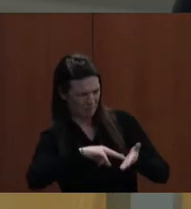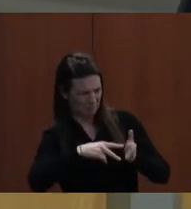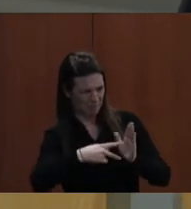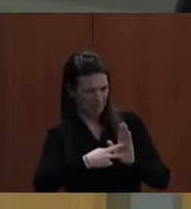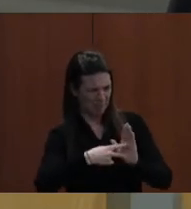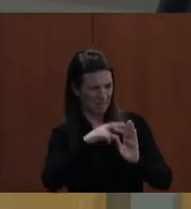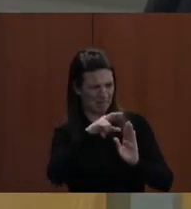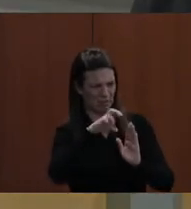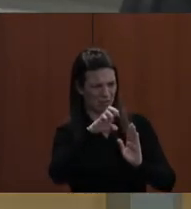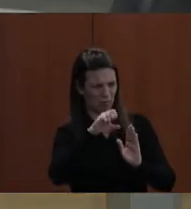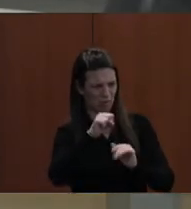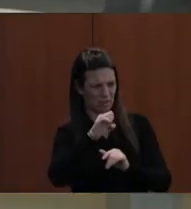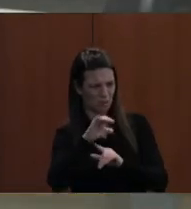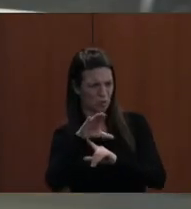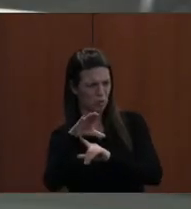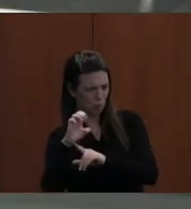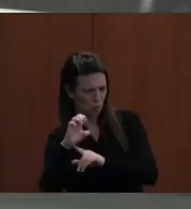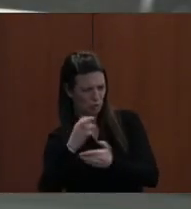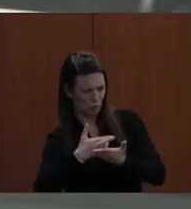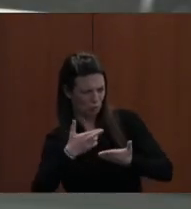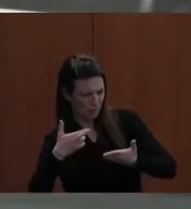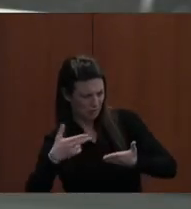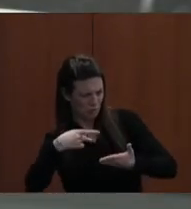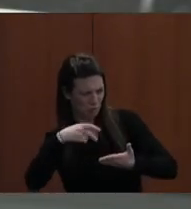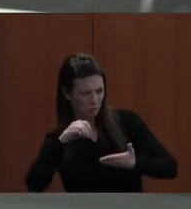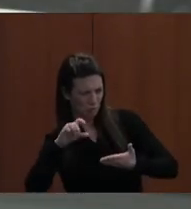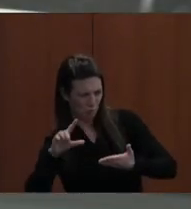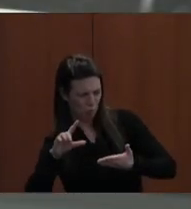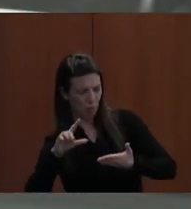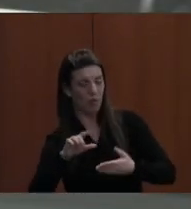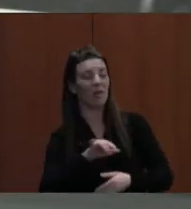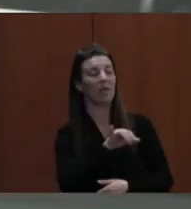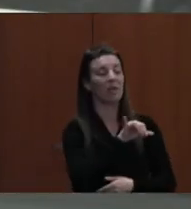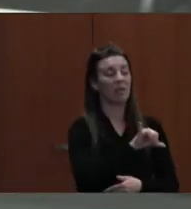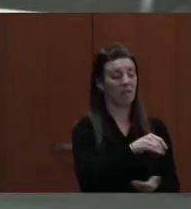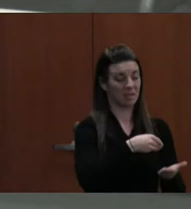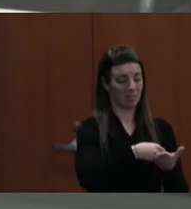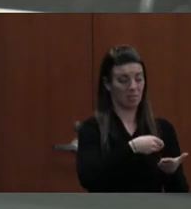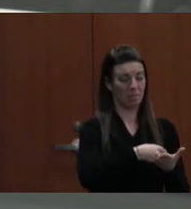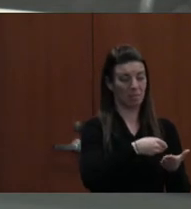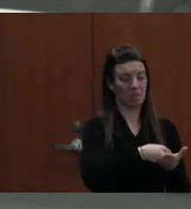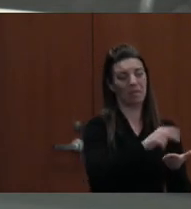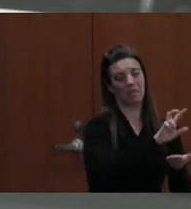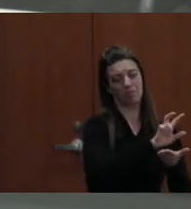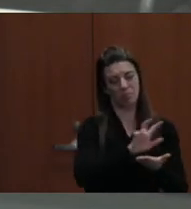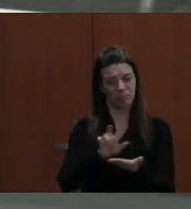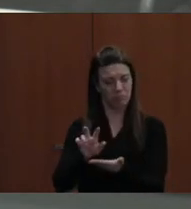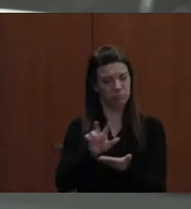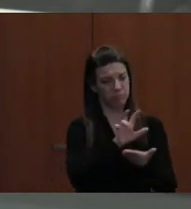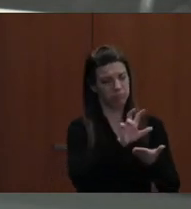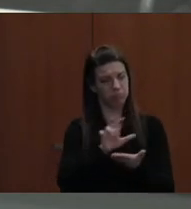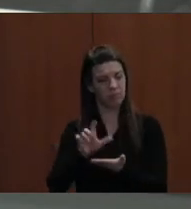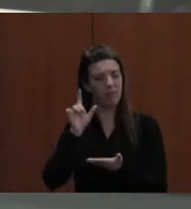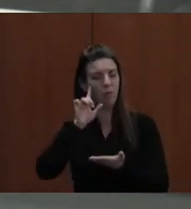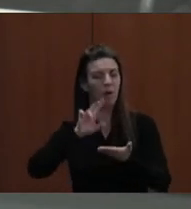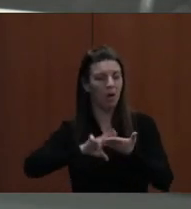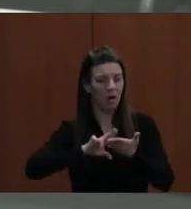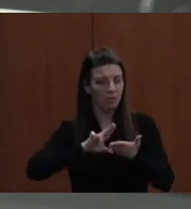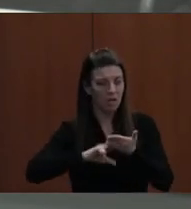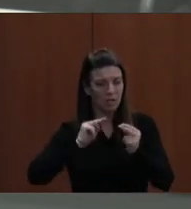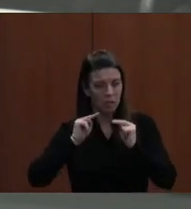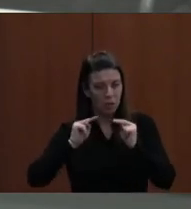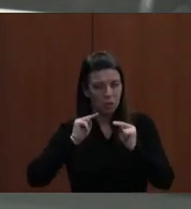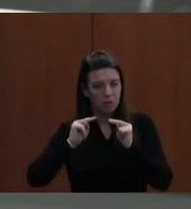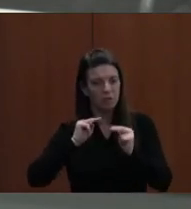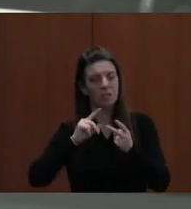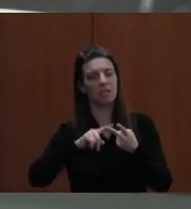RESOURCE POOL IS THE VALUE OF MONEY SET ASIDE IN THE BUDGET FOR CONTRACT NEGOTIATIONS, FOR STAFF WAGES, OTHER